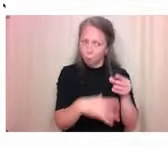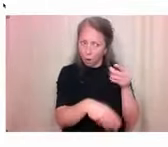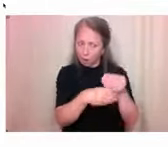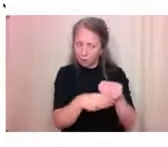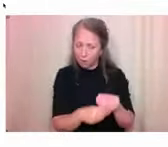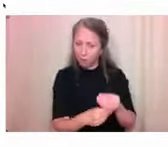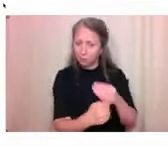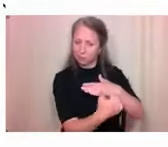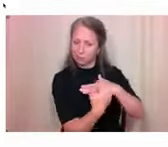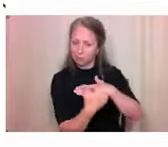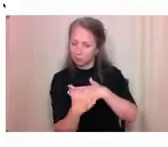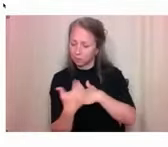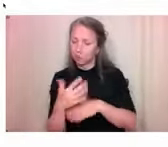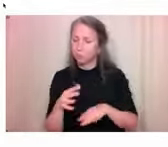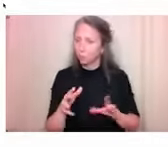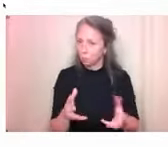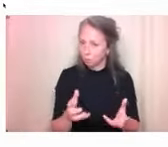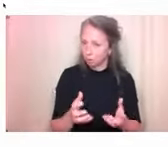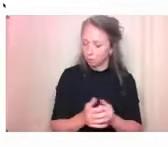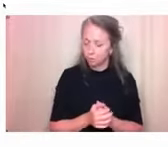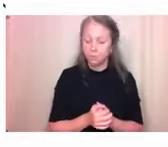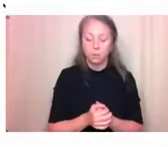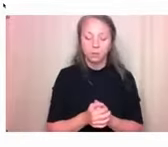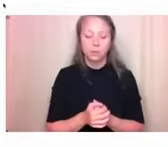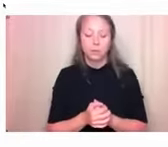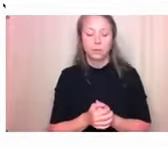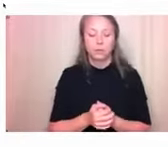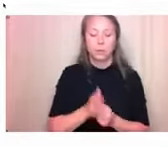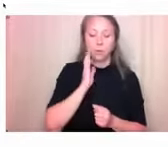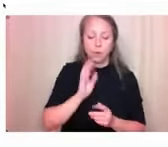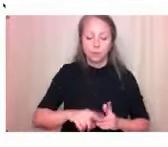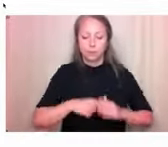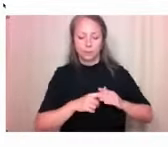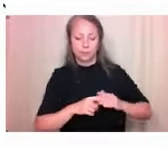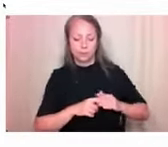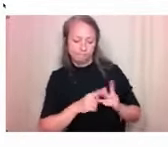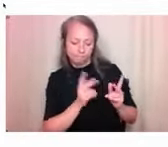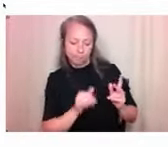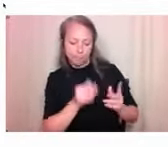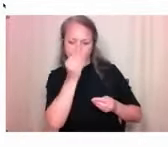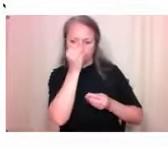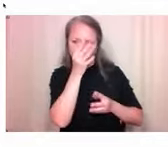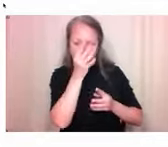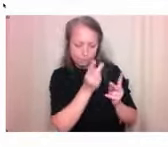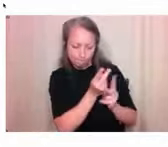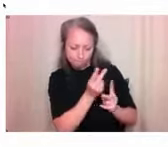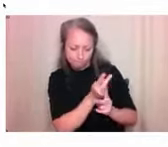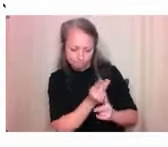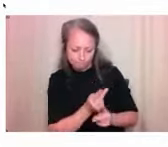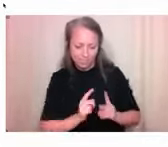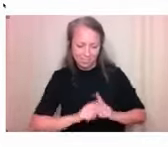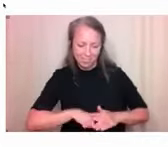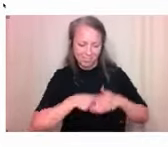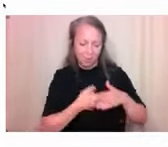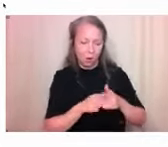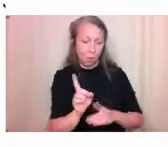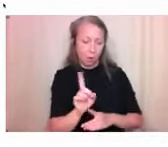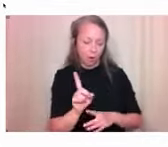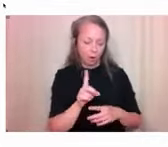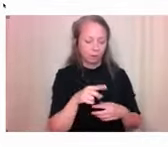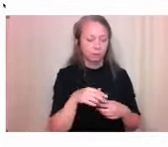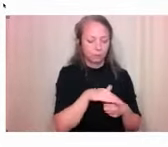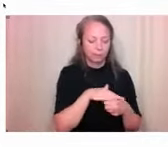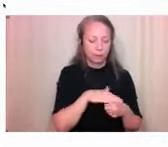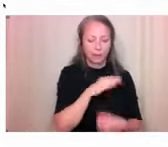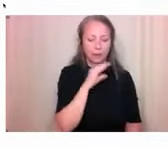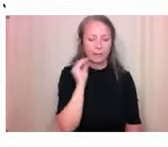starting our analysis with the photos that are submitted within the boundaries of HRM with the intention to expand that analysis to